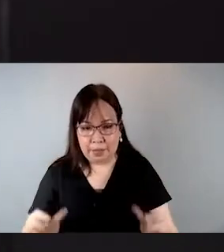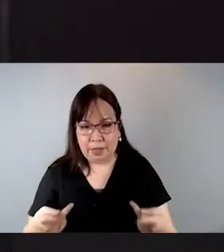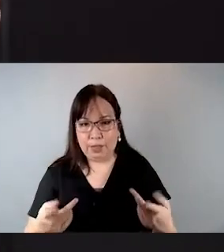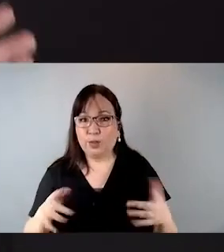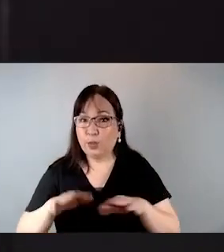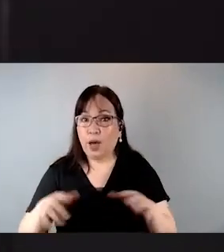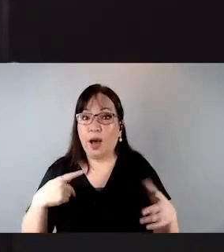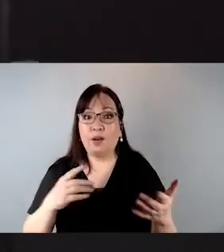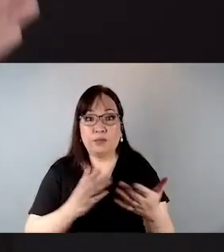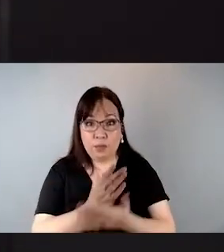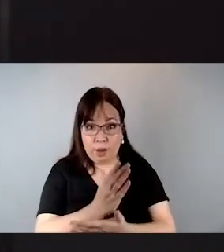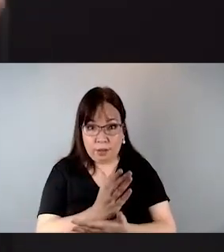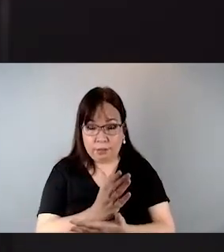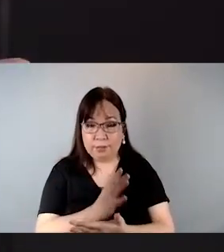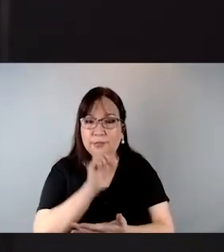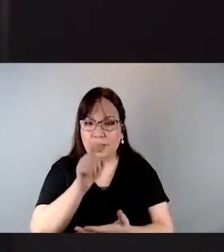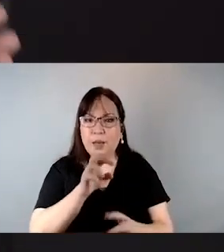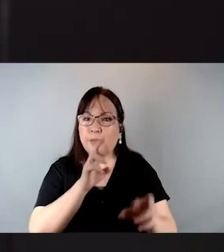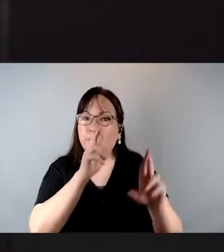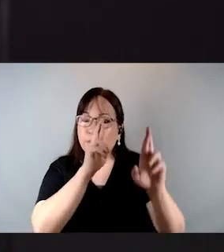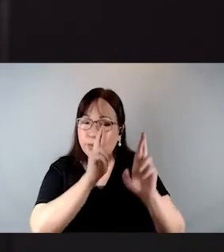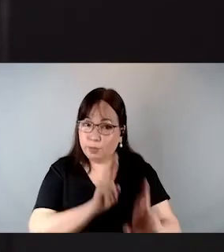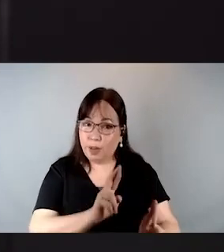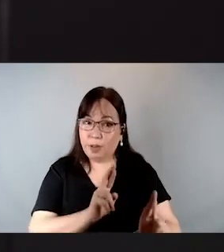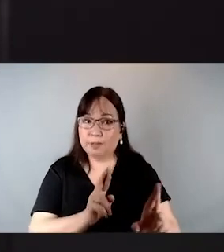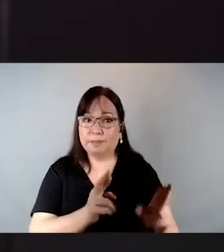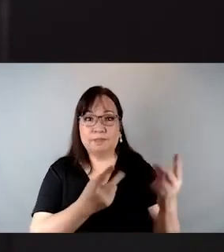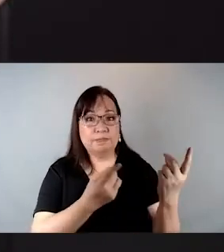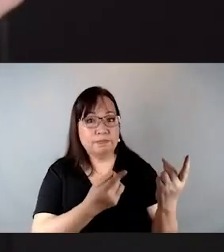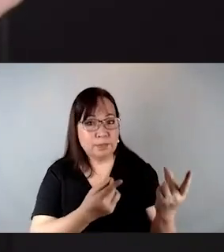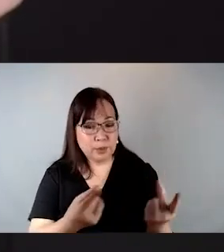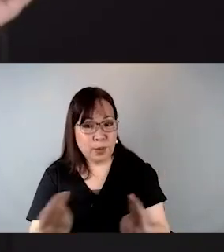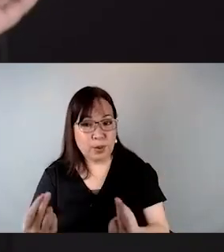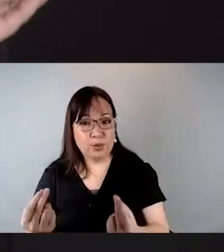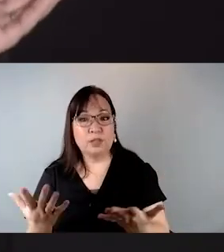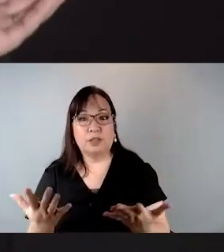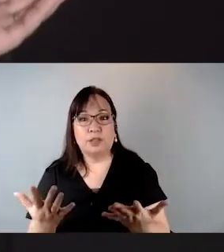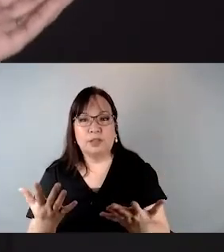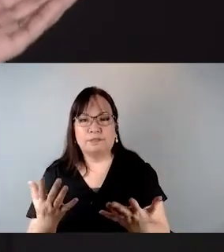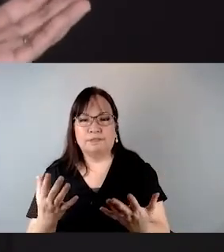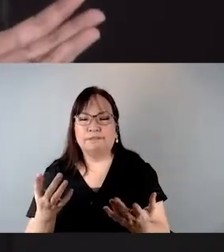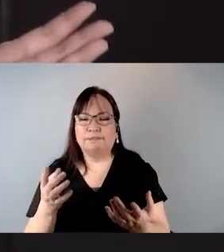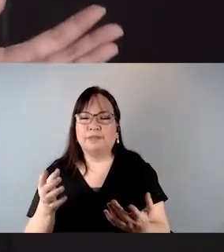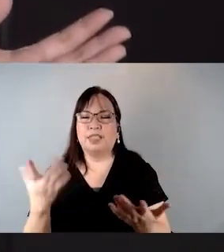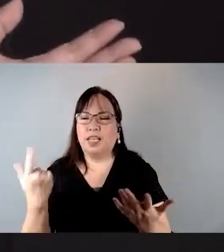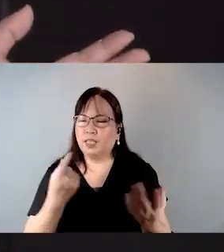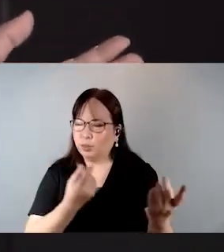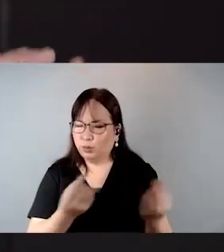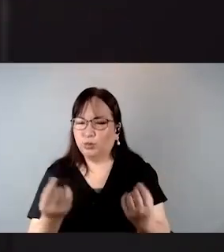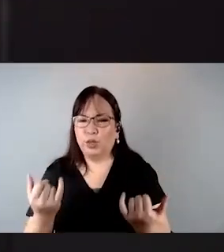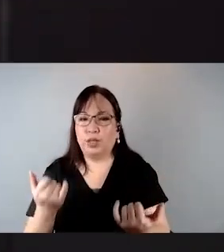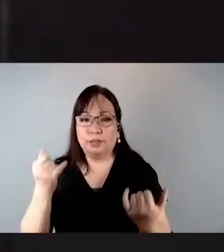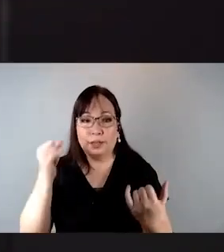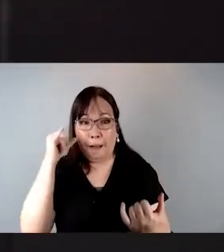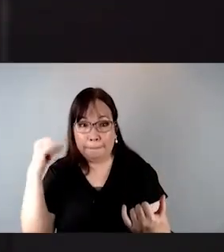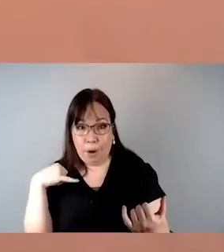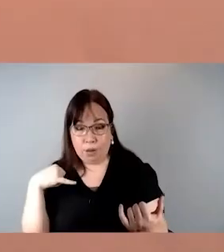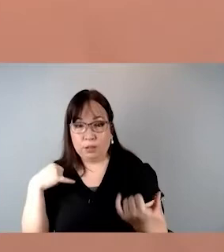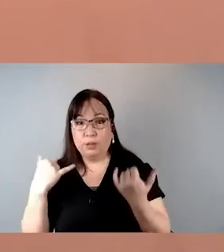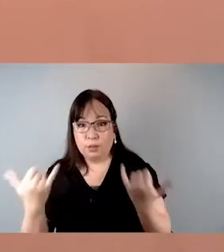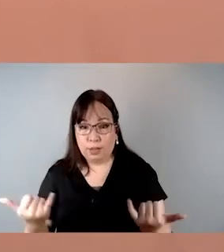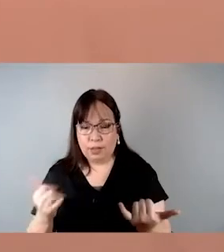be respected, promoted, and fulfilled, yesterday, today, and in all tomorrows.